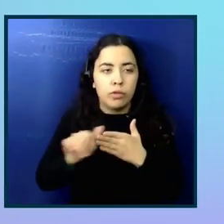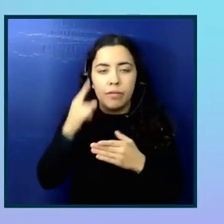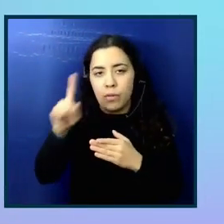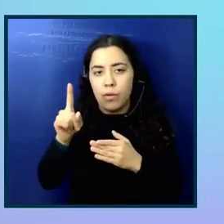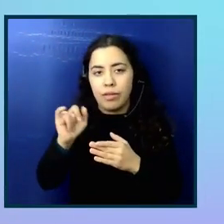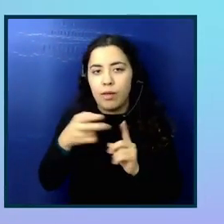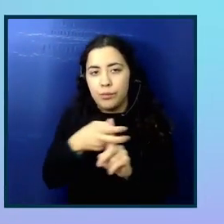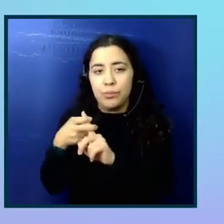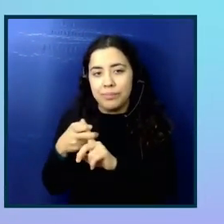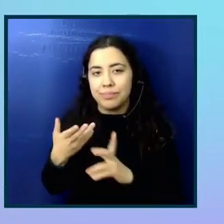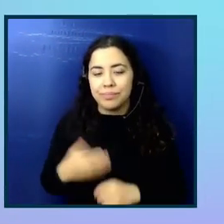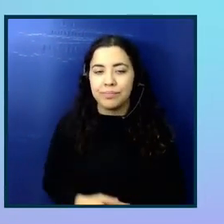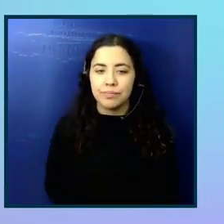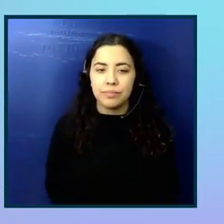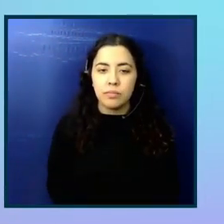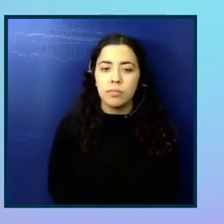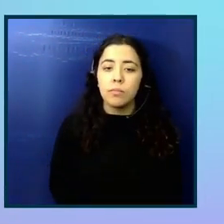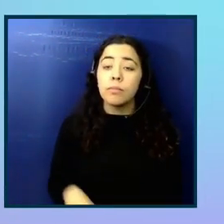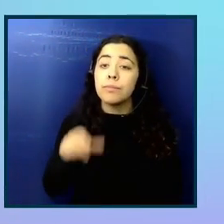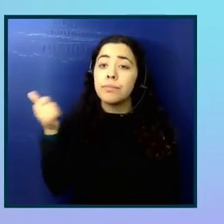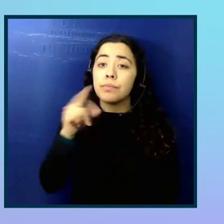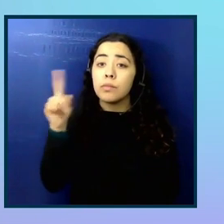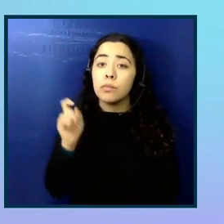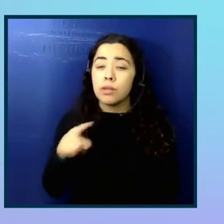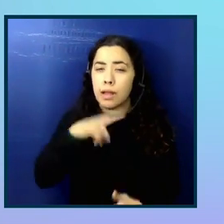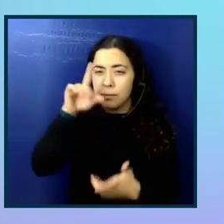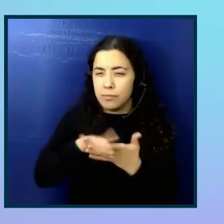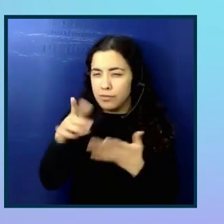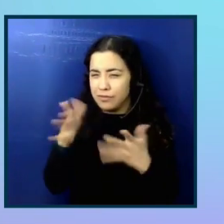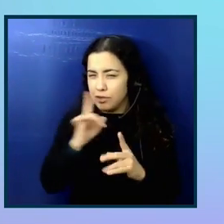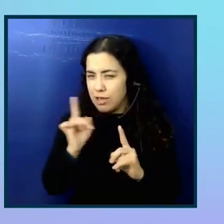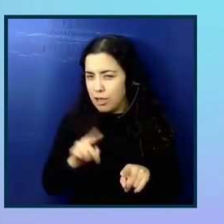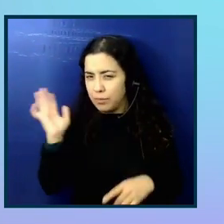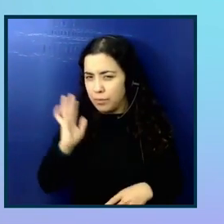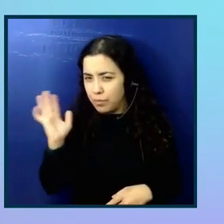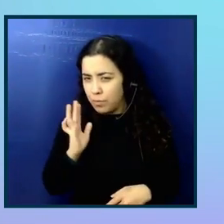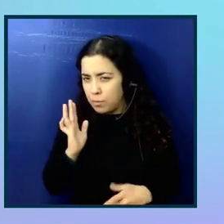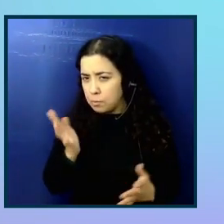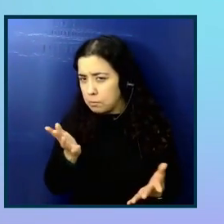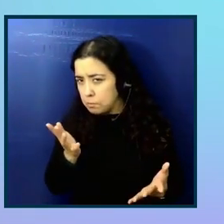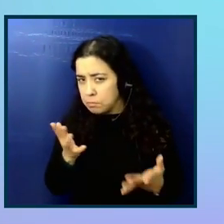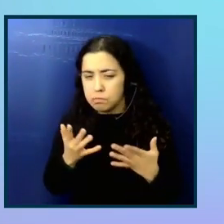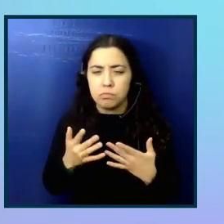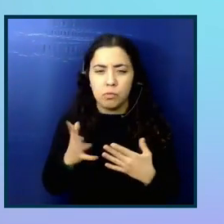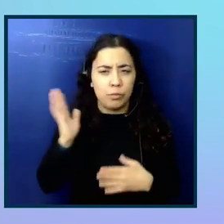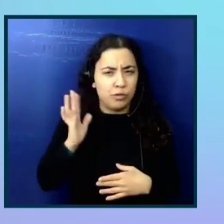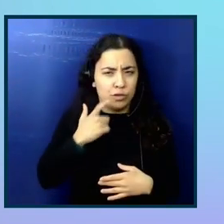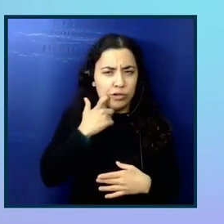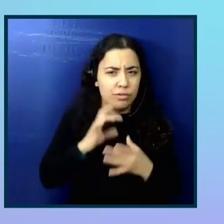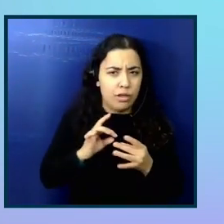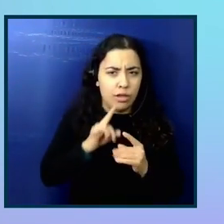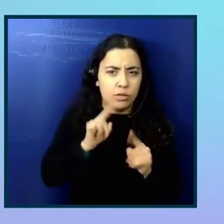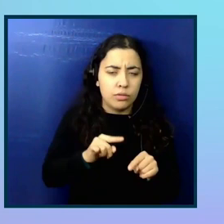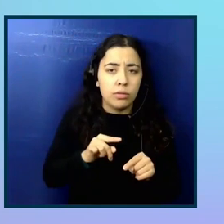Right. All right. So we have a question here, which I believe you answered it before, or at least answered it previously. The question